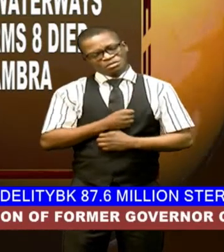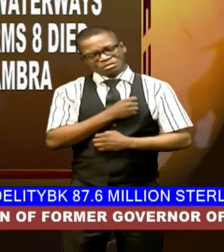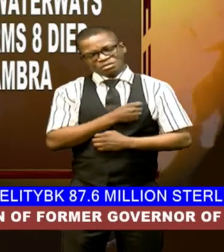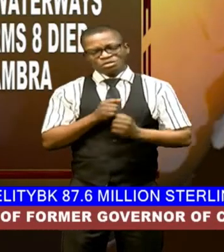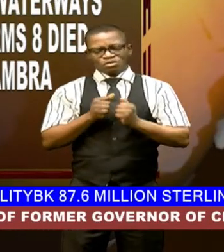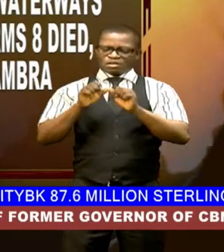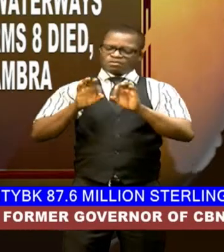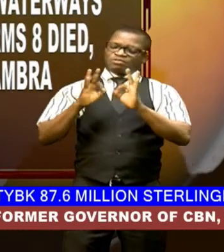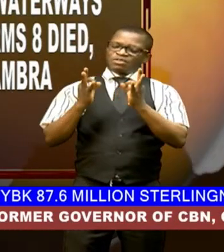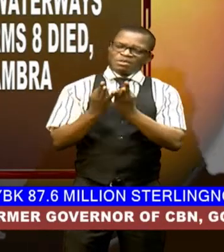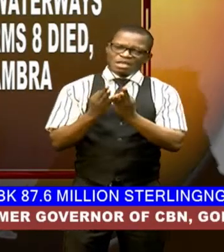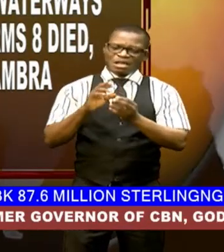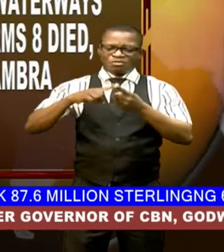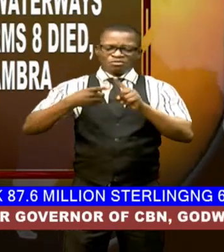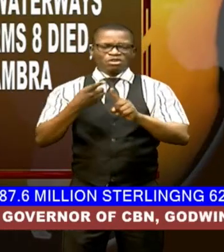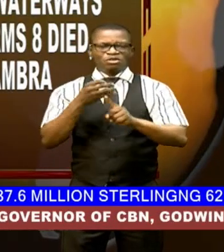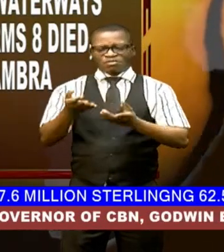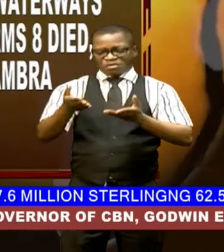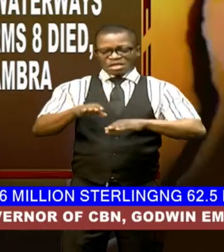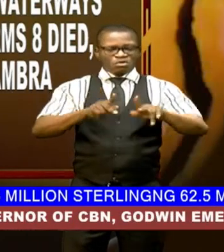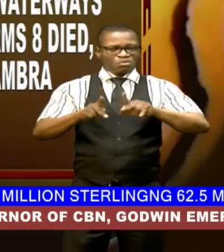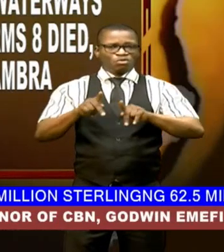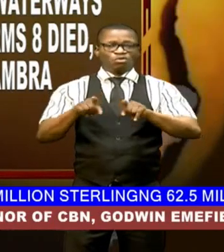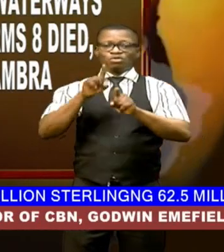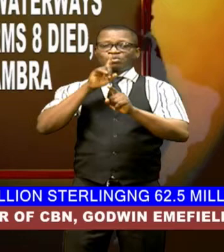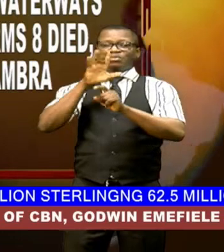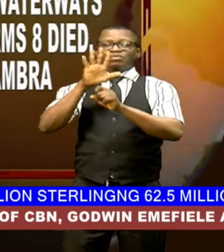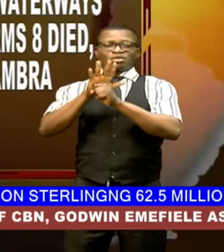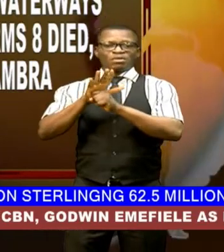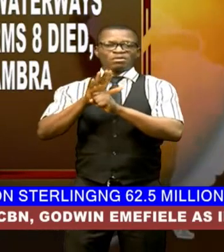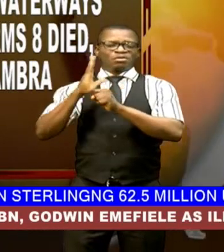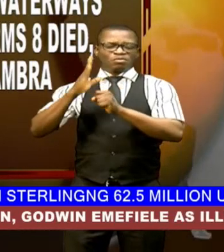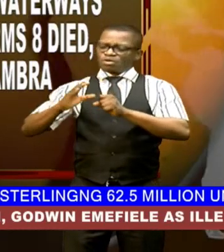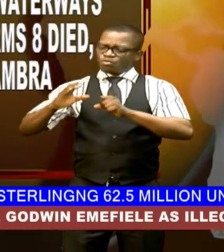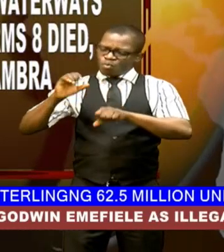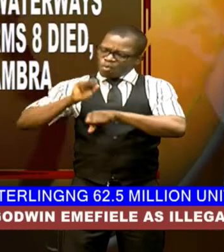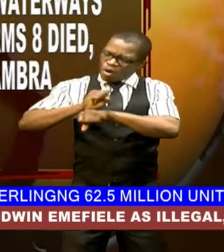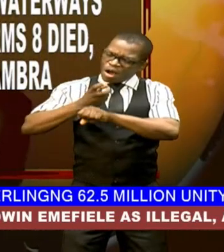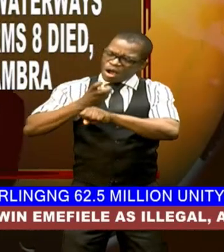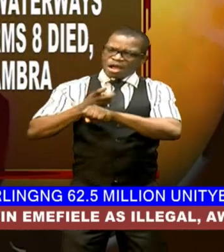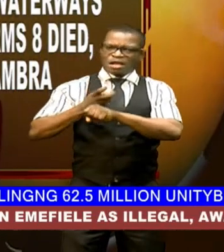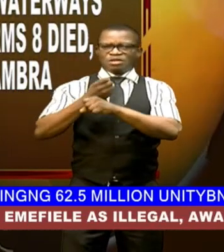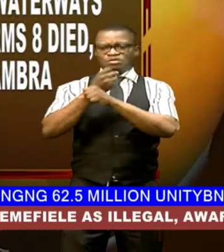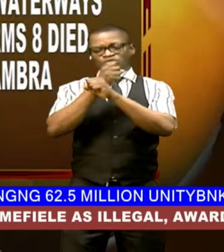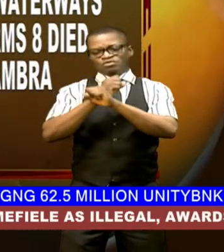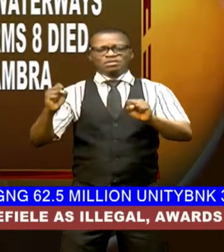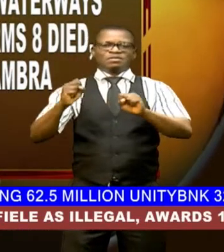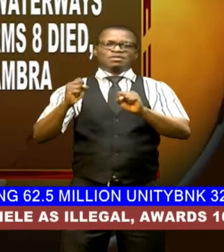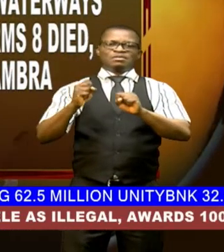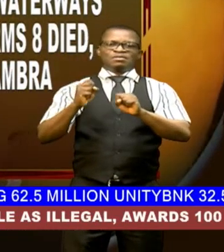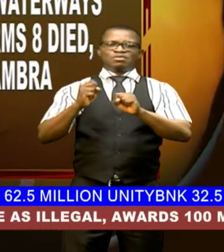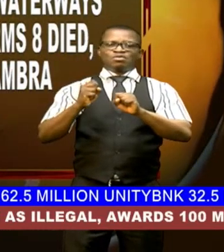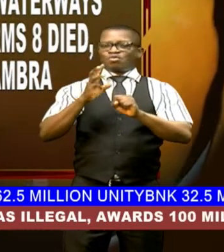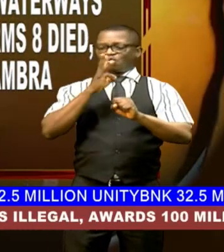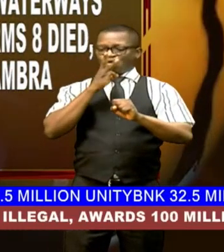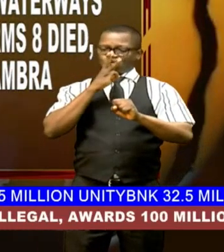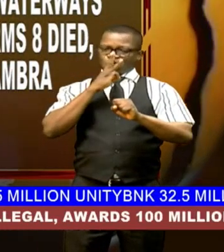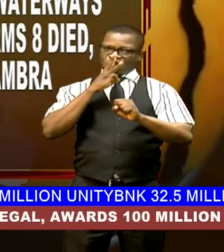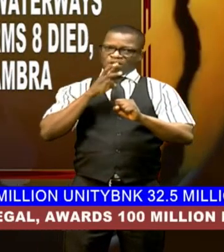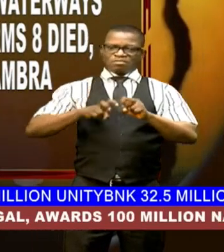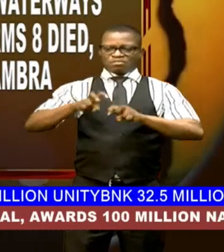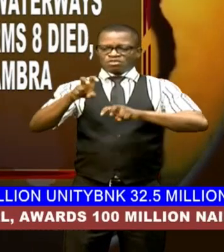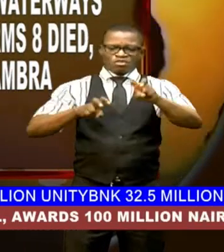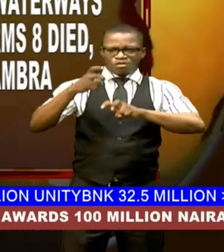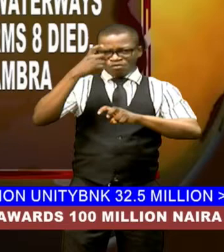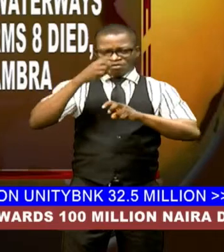friends of the deceased while assuring the public that it is doing everything possible to ensure safer inland waters waterways for the movement